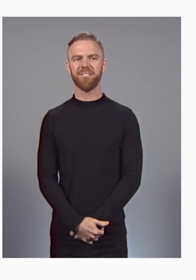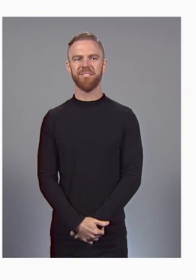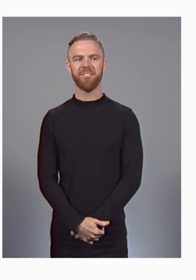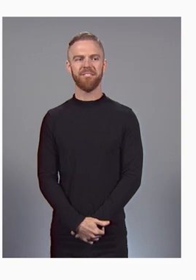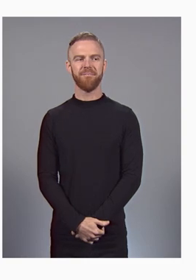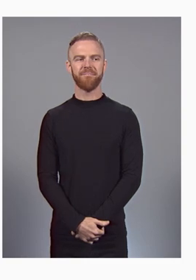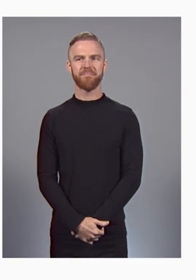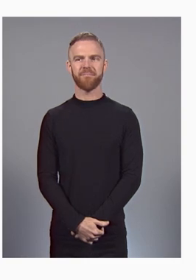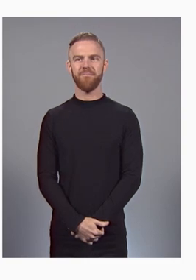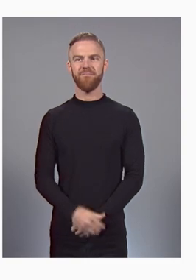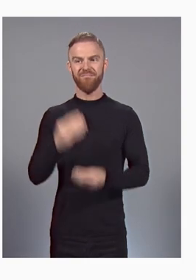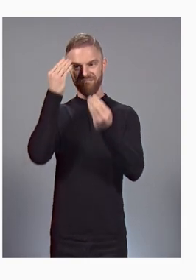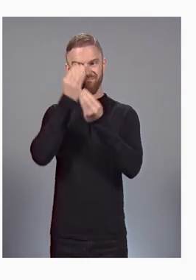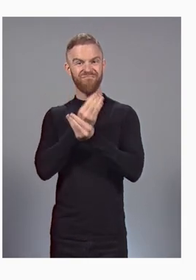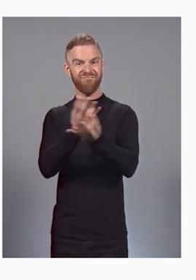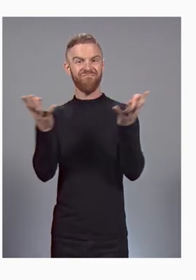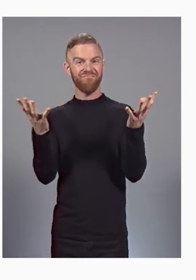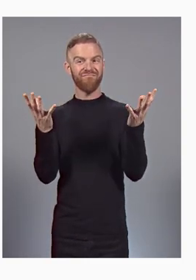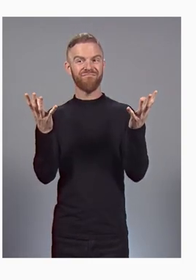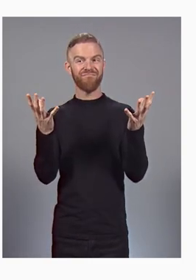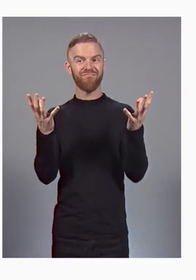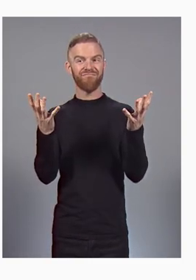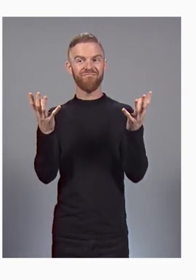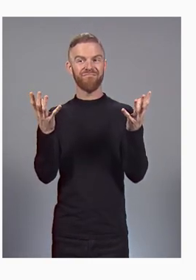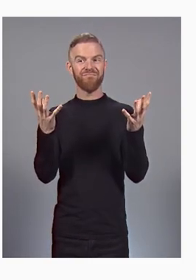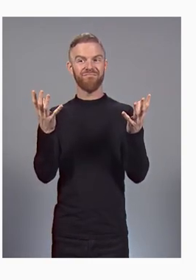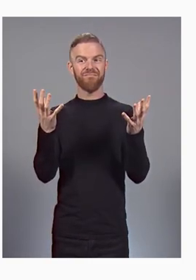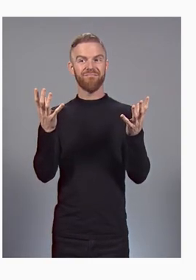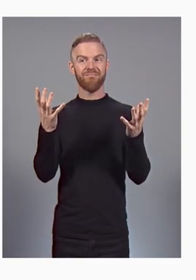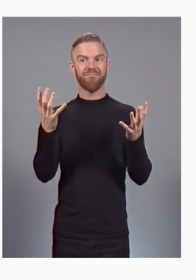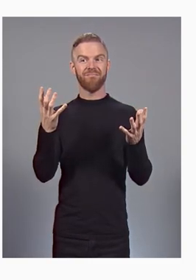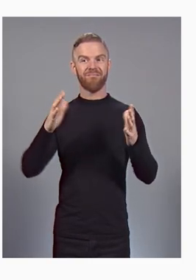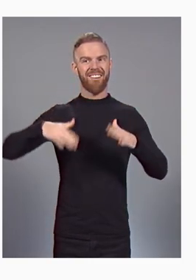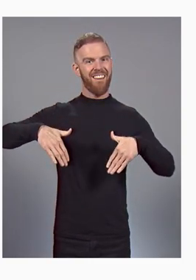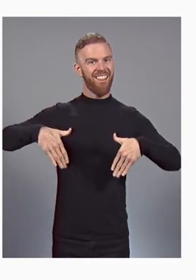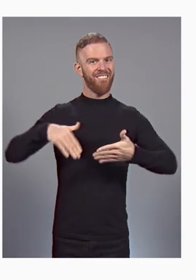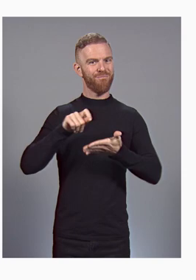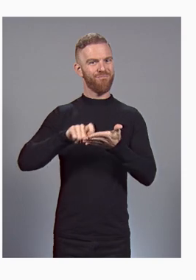It's also unwritten. I got this.